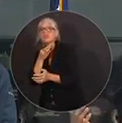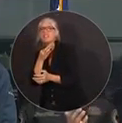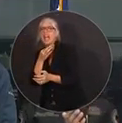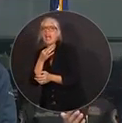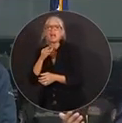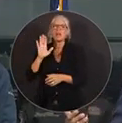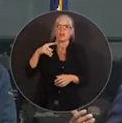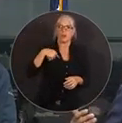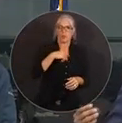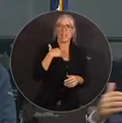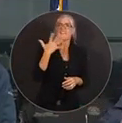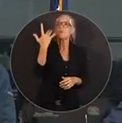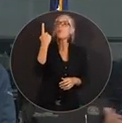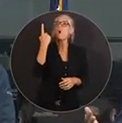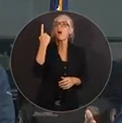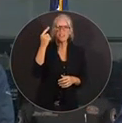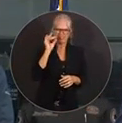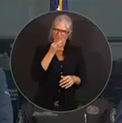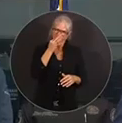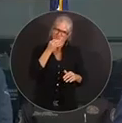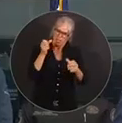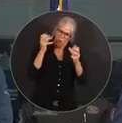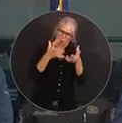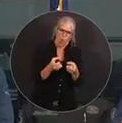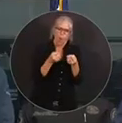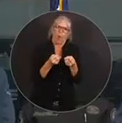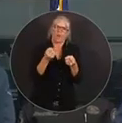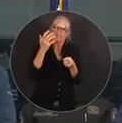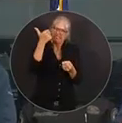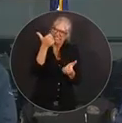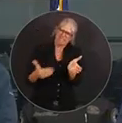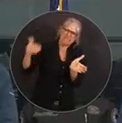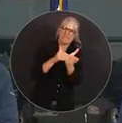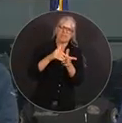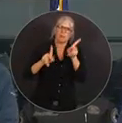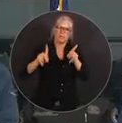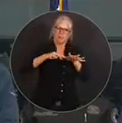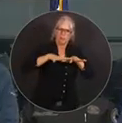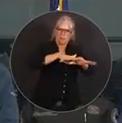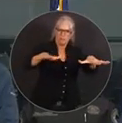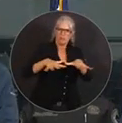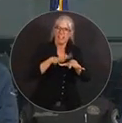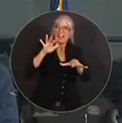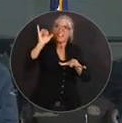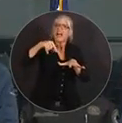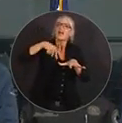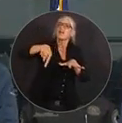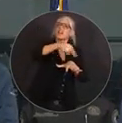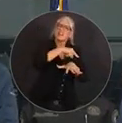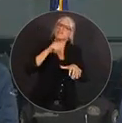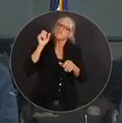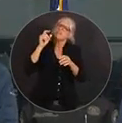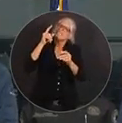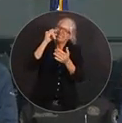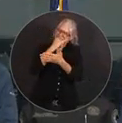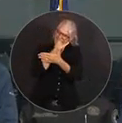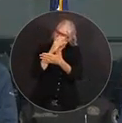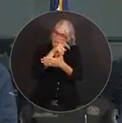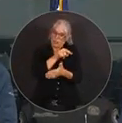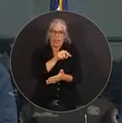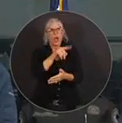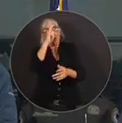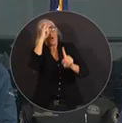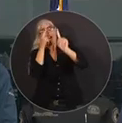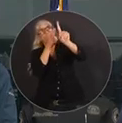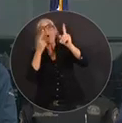the sites can do 10,000. Others will do multiple thousands. But these are designed to be a shelter of last resort, and so they are going